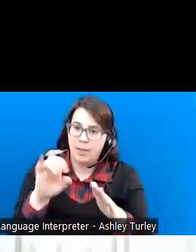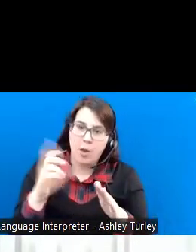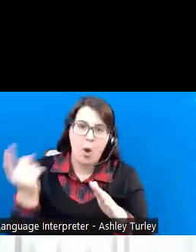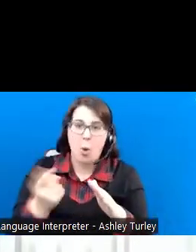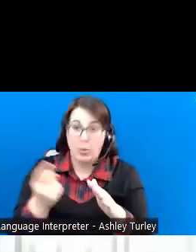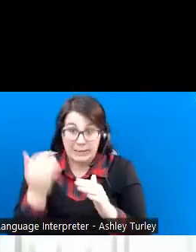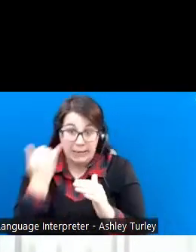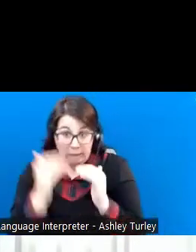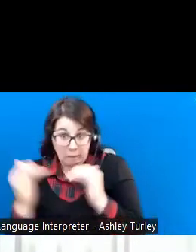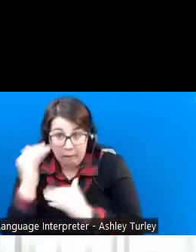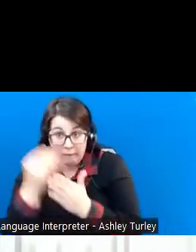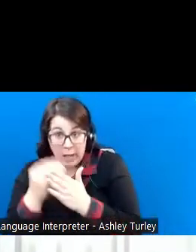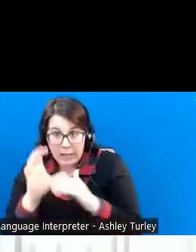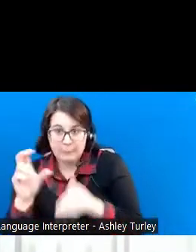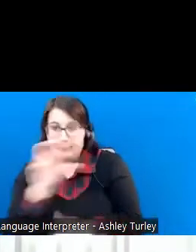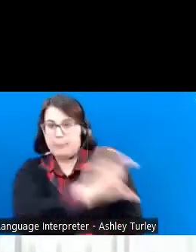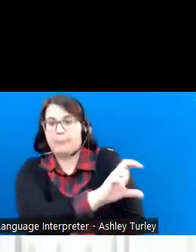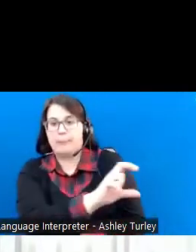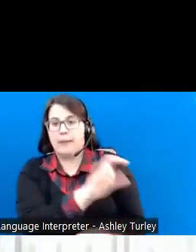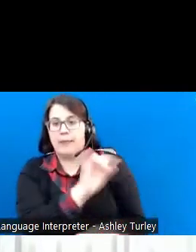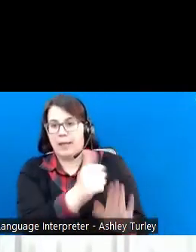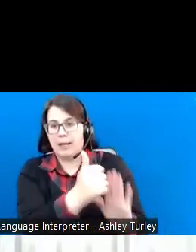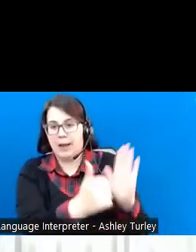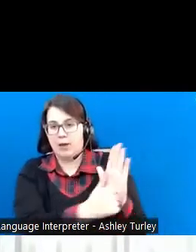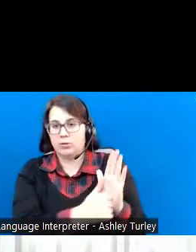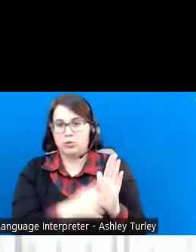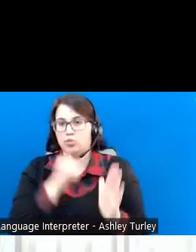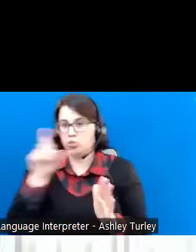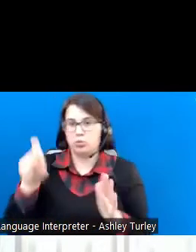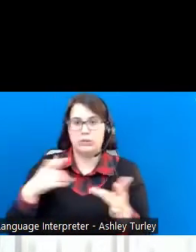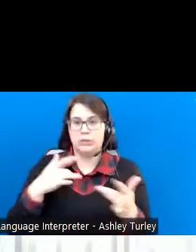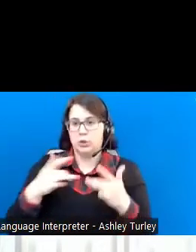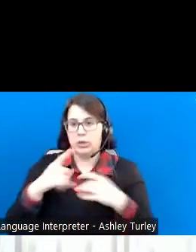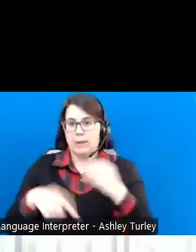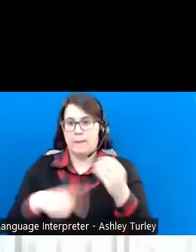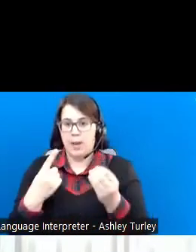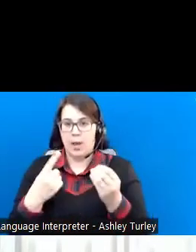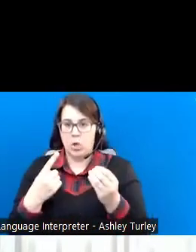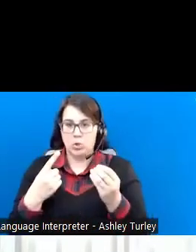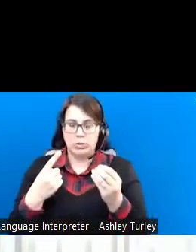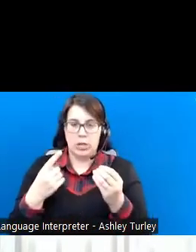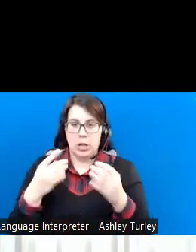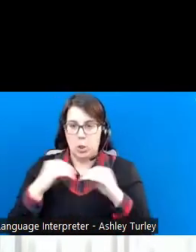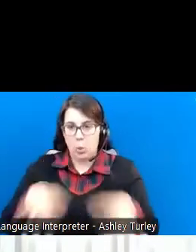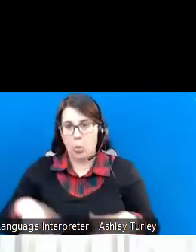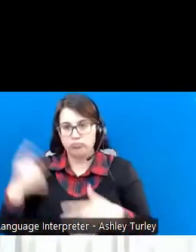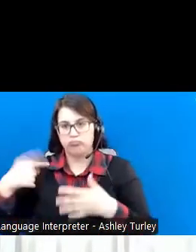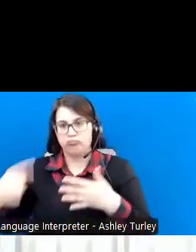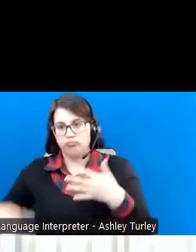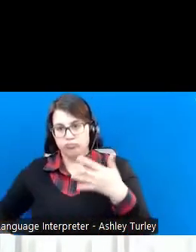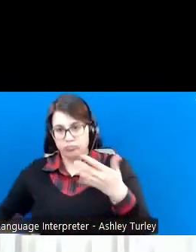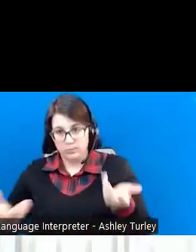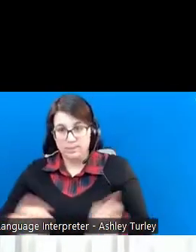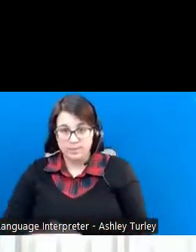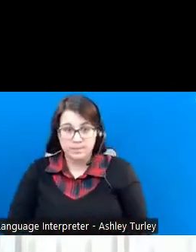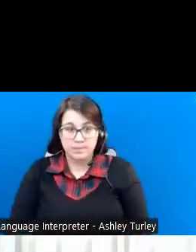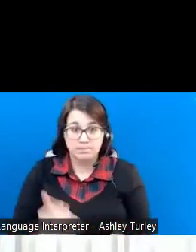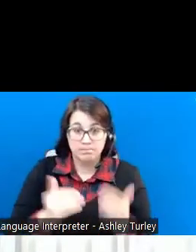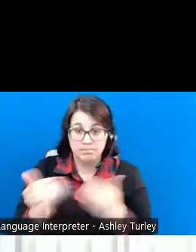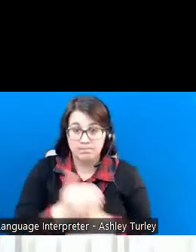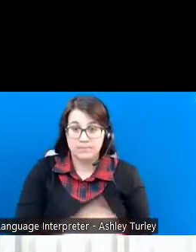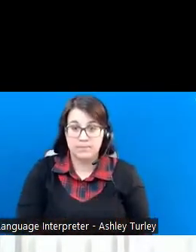money so that you're not worried about losing those things. Next slide, please.